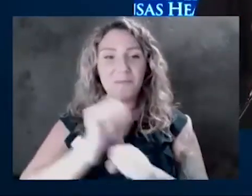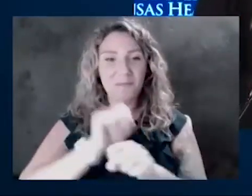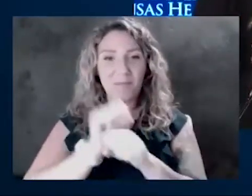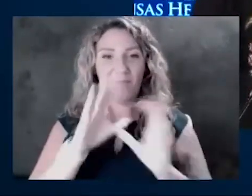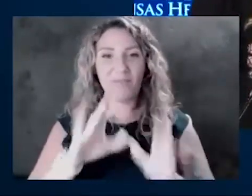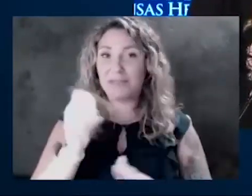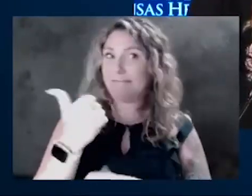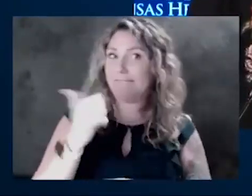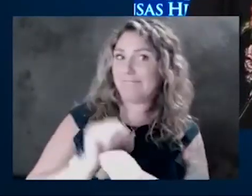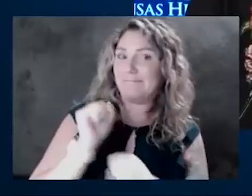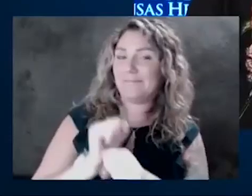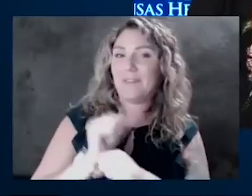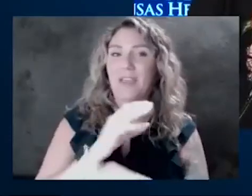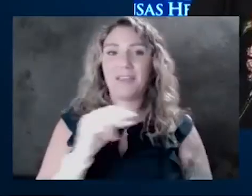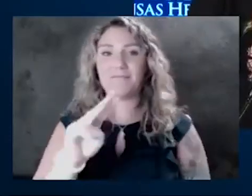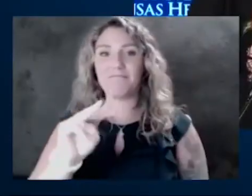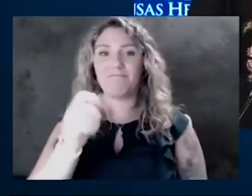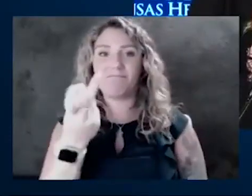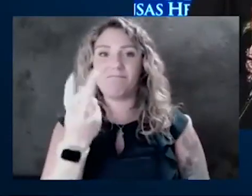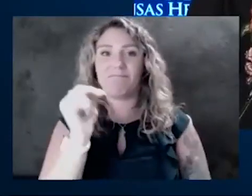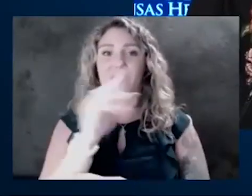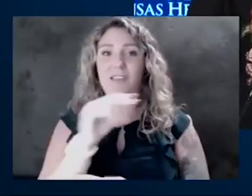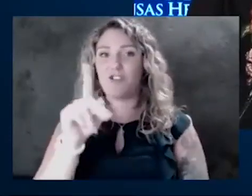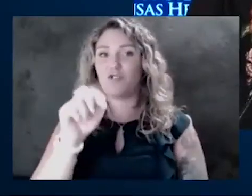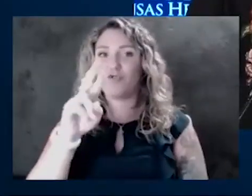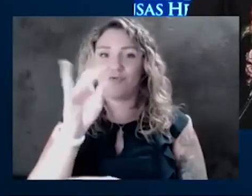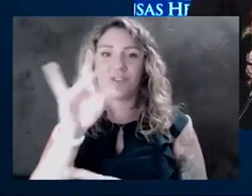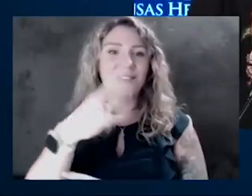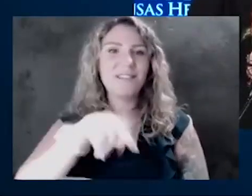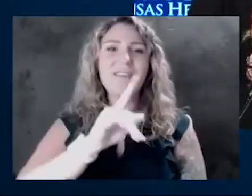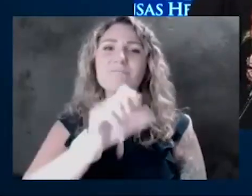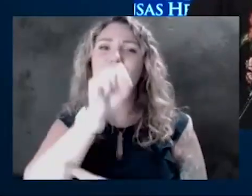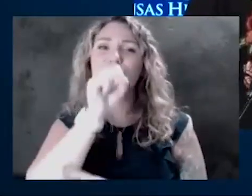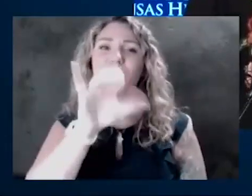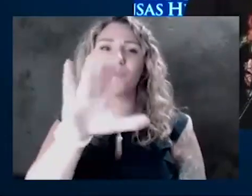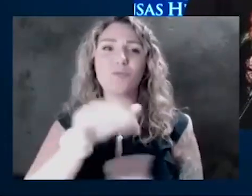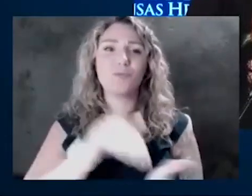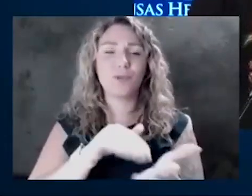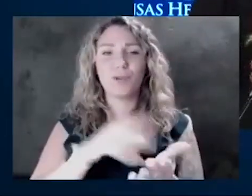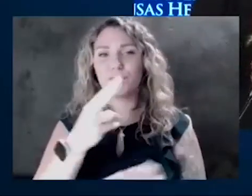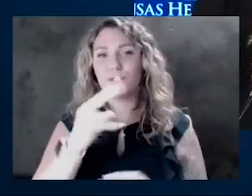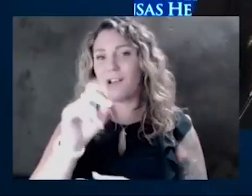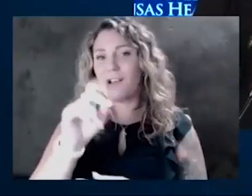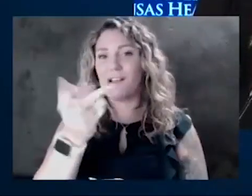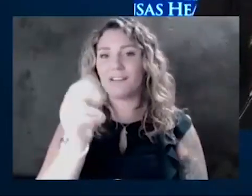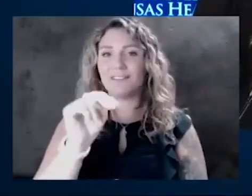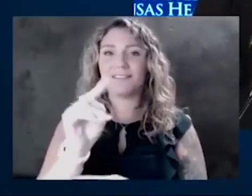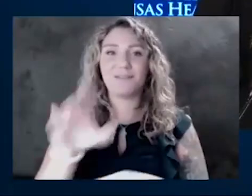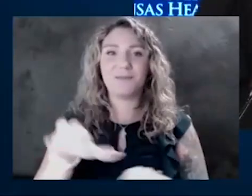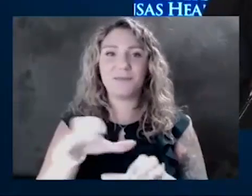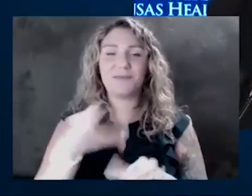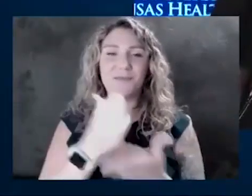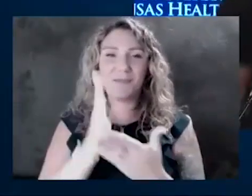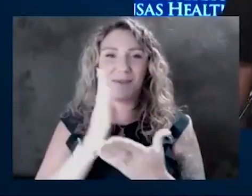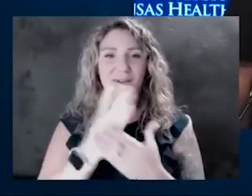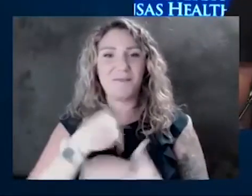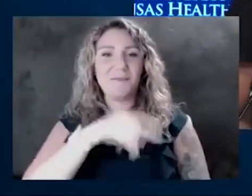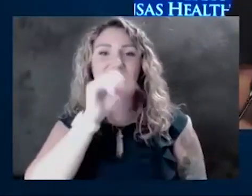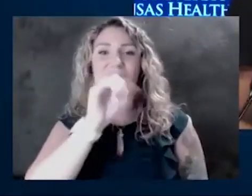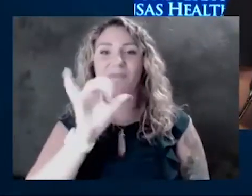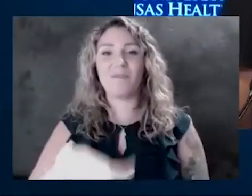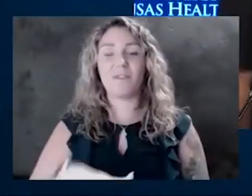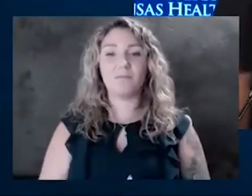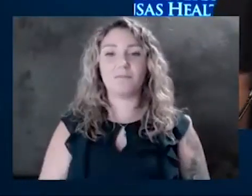and Christie are giving you a shout out this morning. They say they love their Dr. Hawkinson. They just want to make sure you're doing okay. So, so we love to hear that. Okay. So we have a